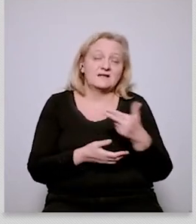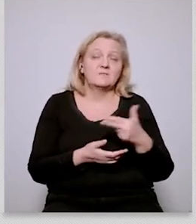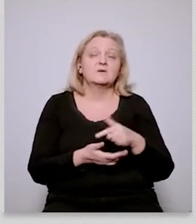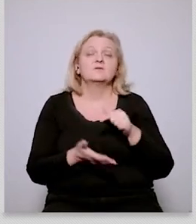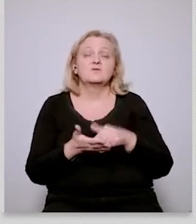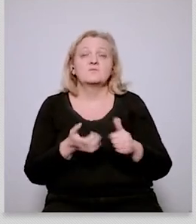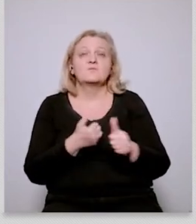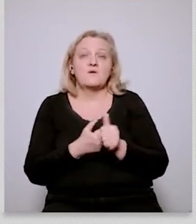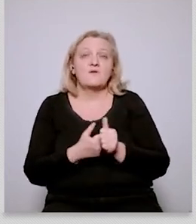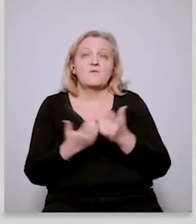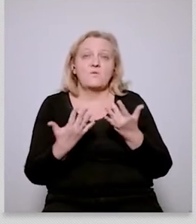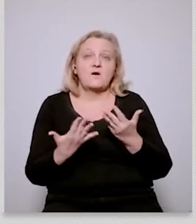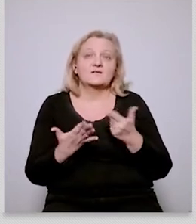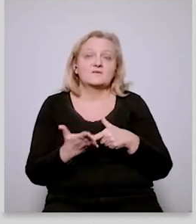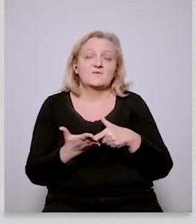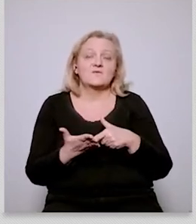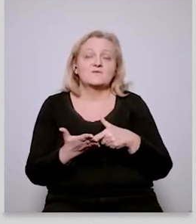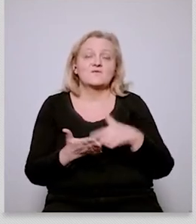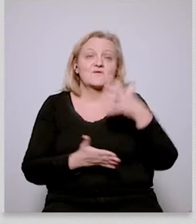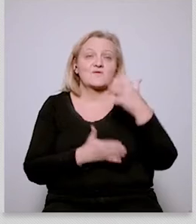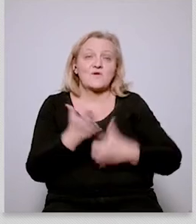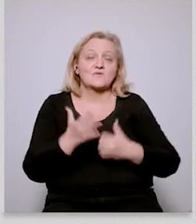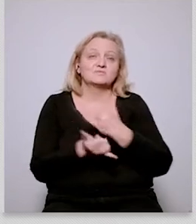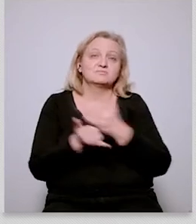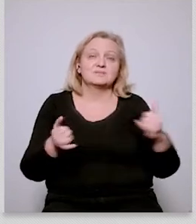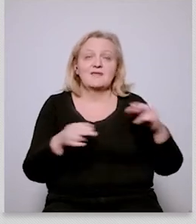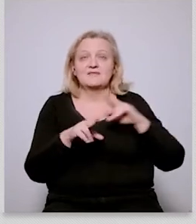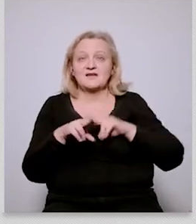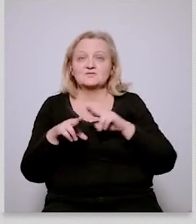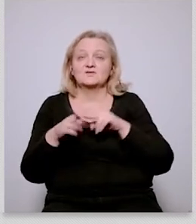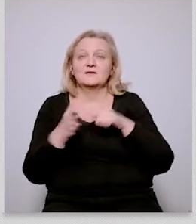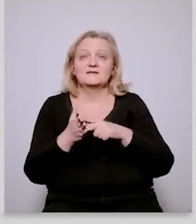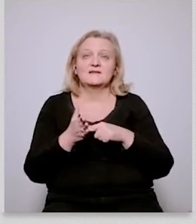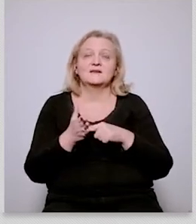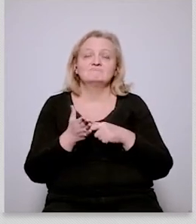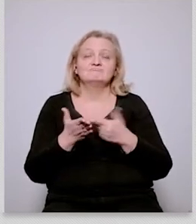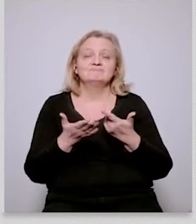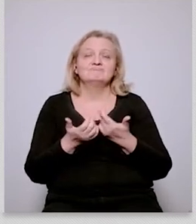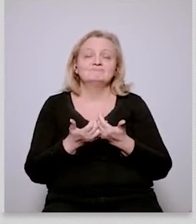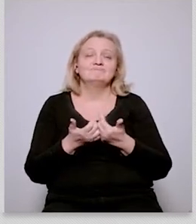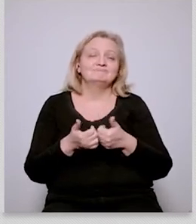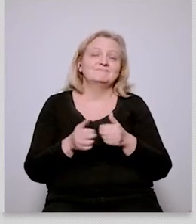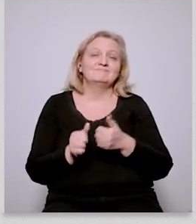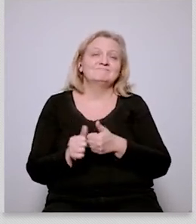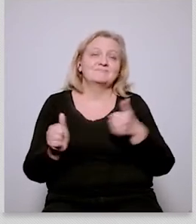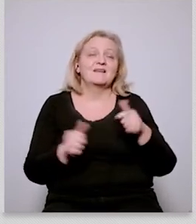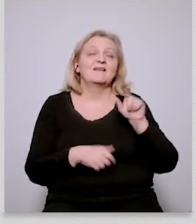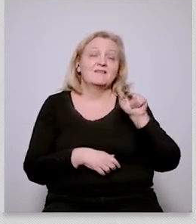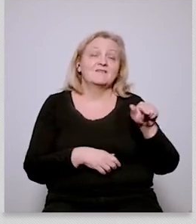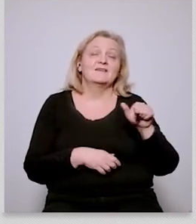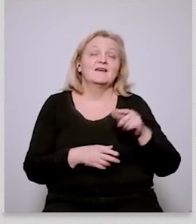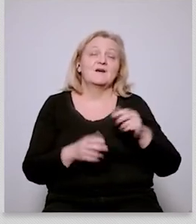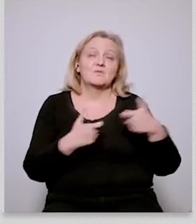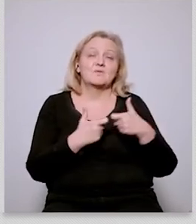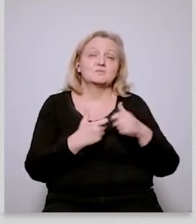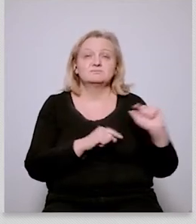instrumentalize that that uh brussels discourse and one of the things that we're seeing and that we've noted over the past